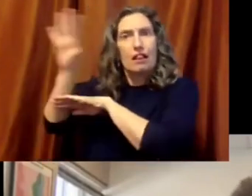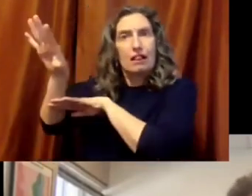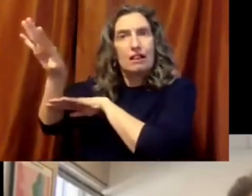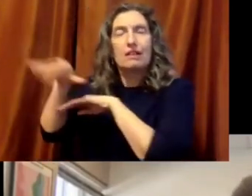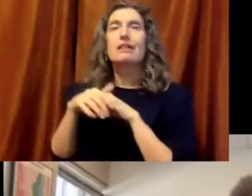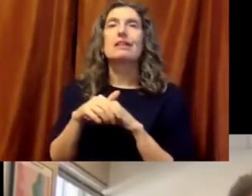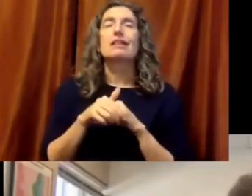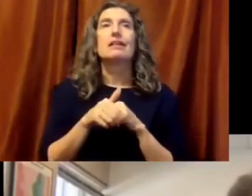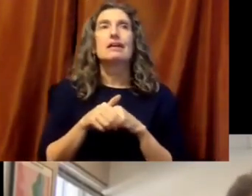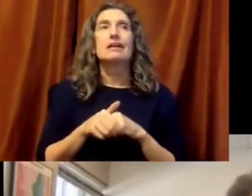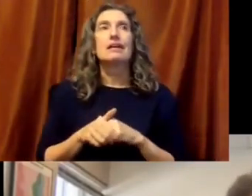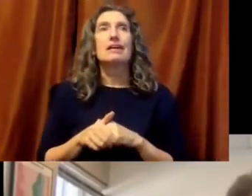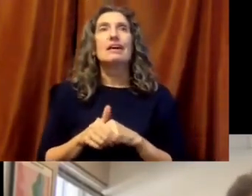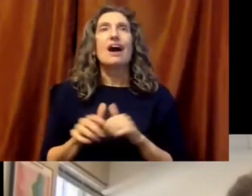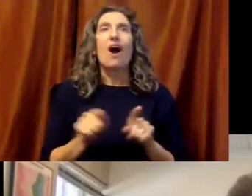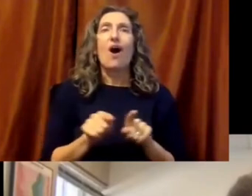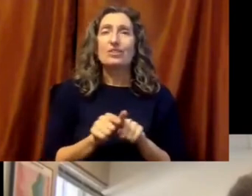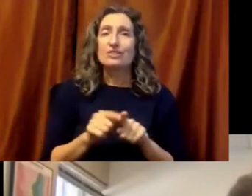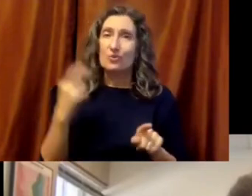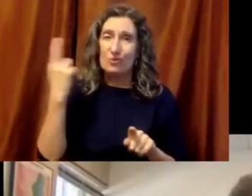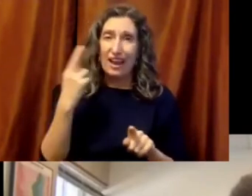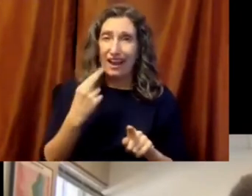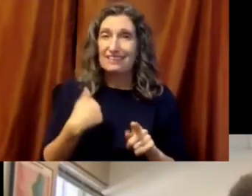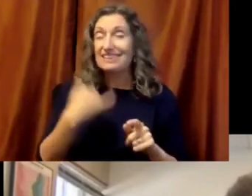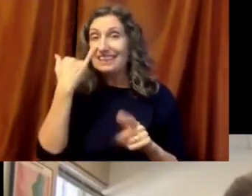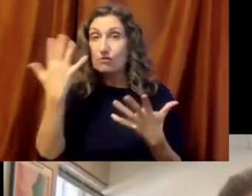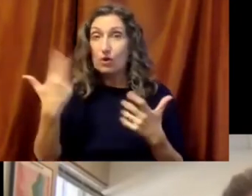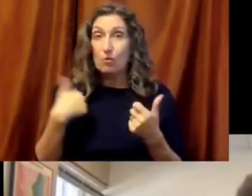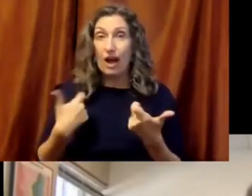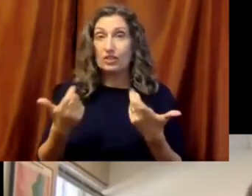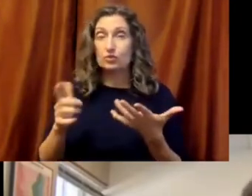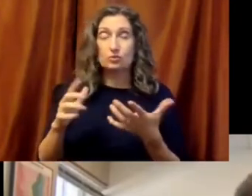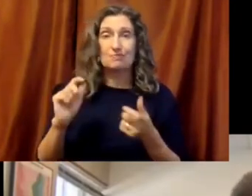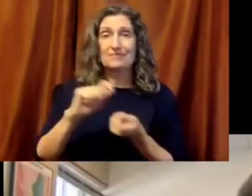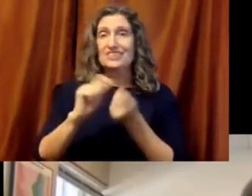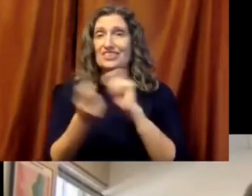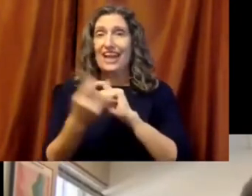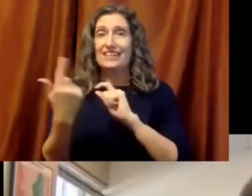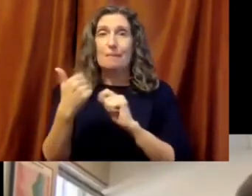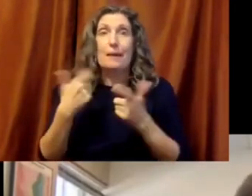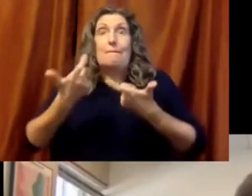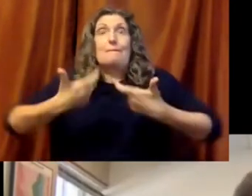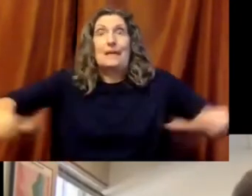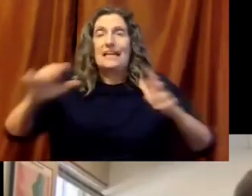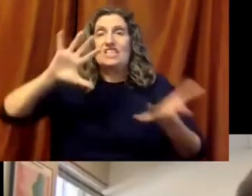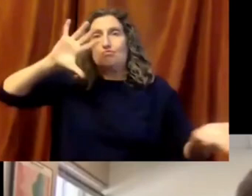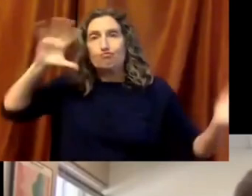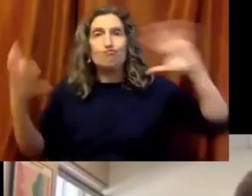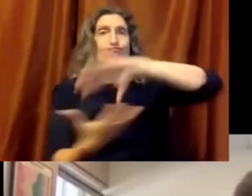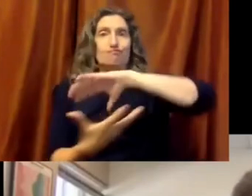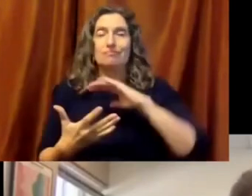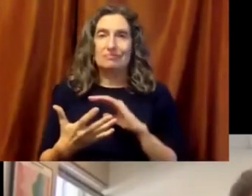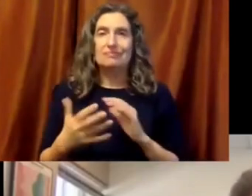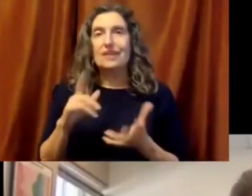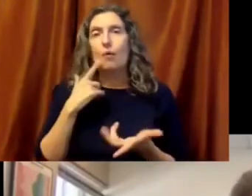of changes, what it will take to do that. The other thing is that whenever we undertake major changes in societies